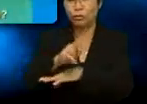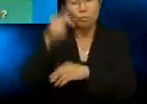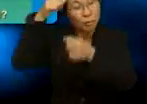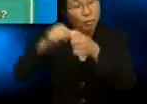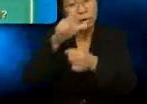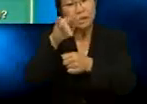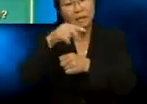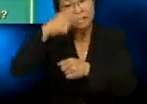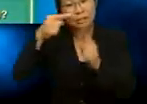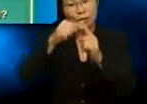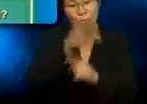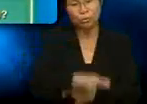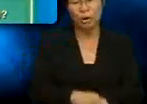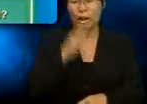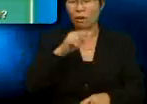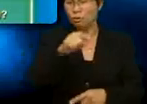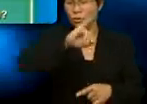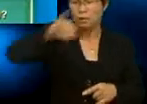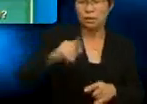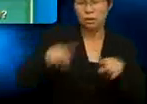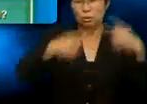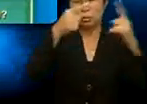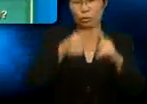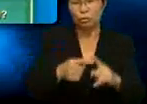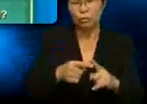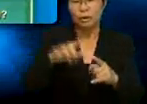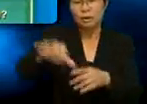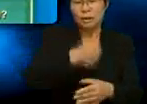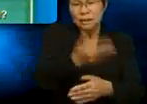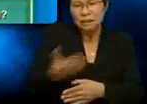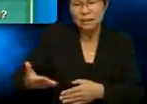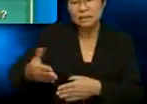Are you just going to take things lying down?